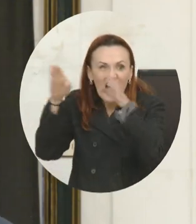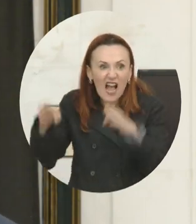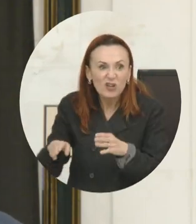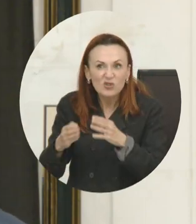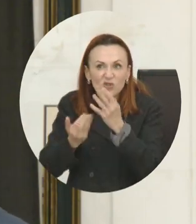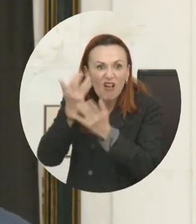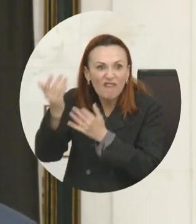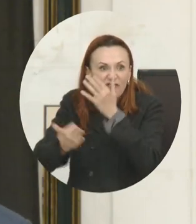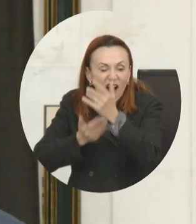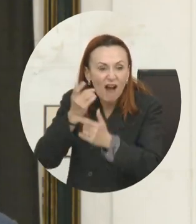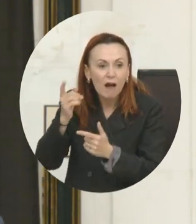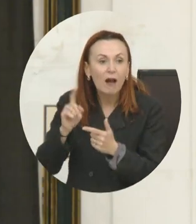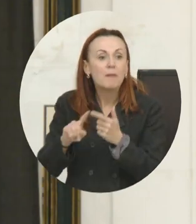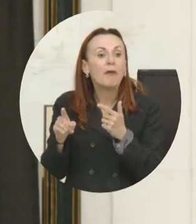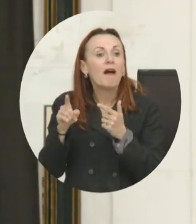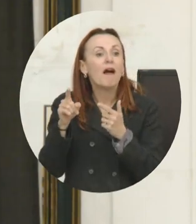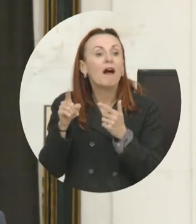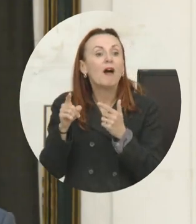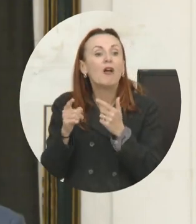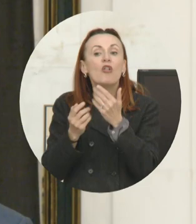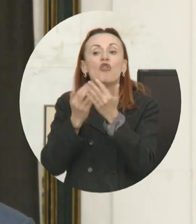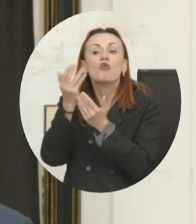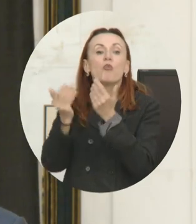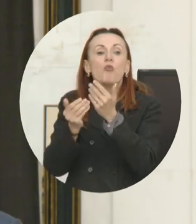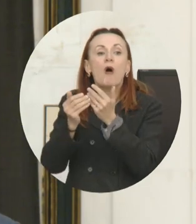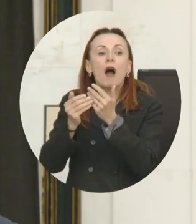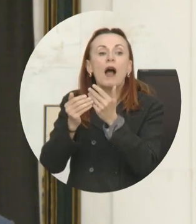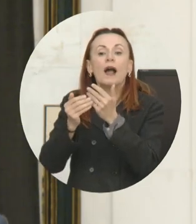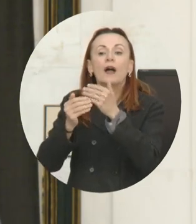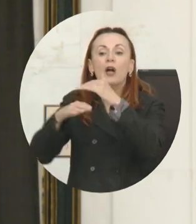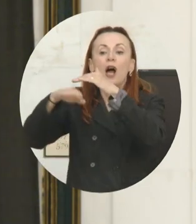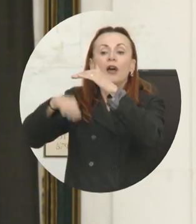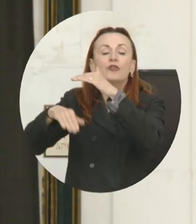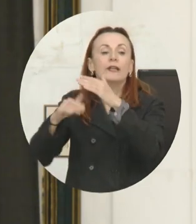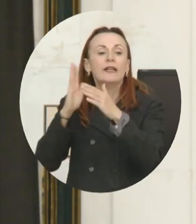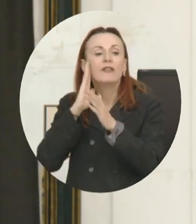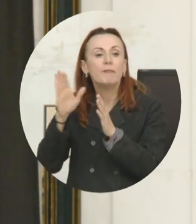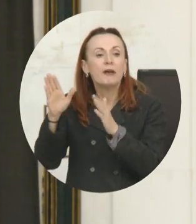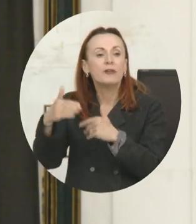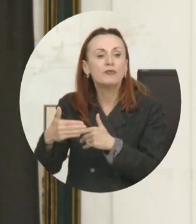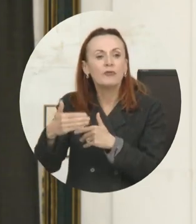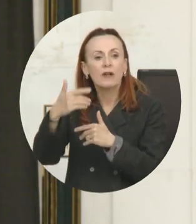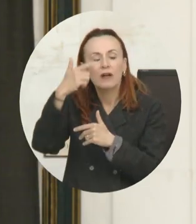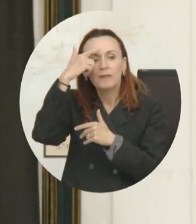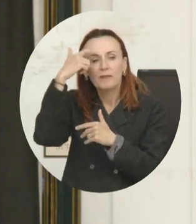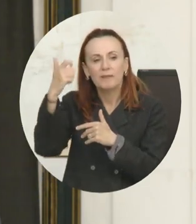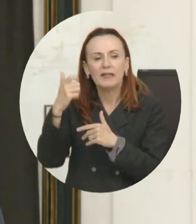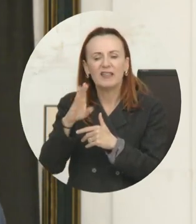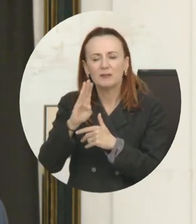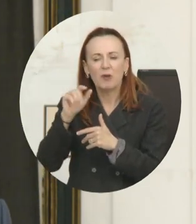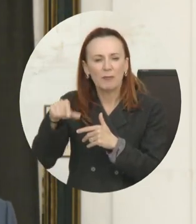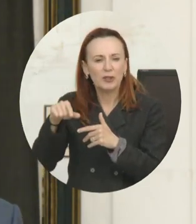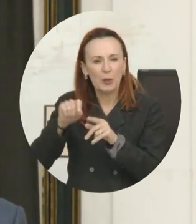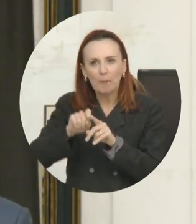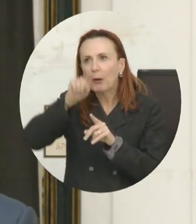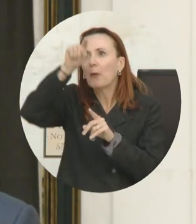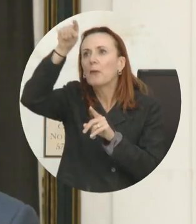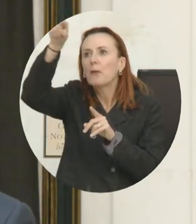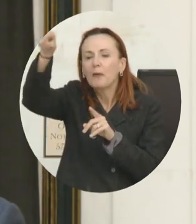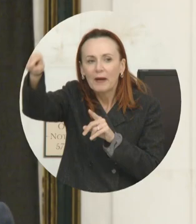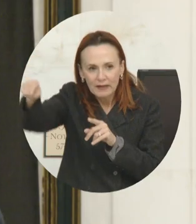wall underneath his bedroom had caught fire because the coals had blown off of the barbecue and set fire to the shingles.